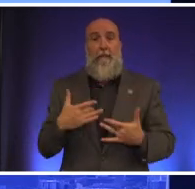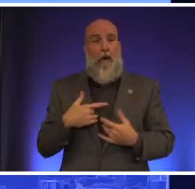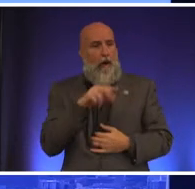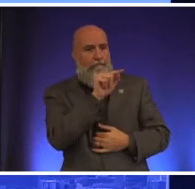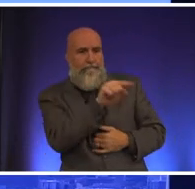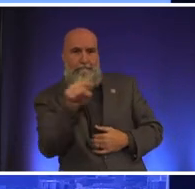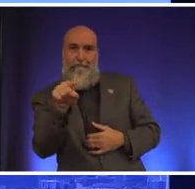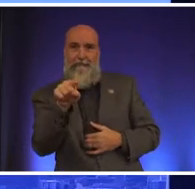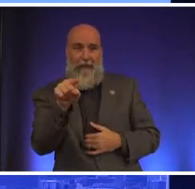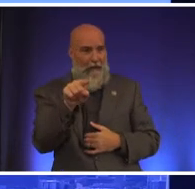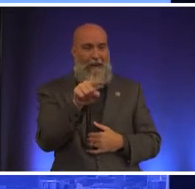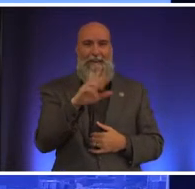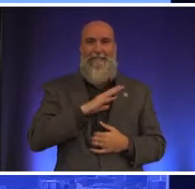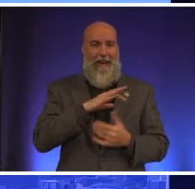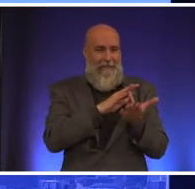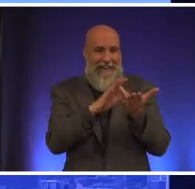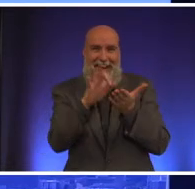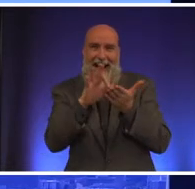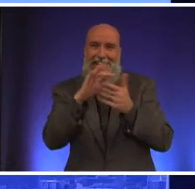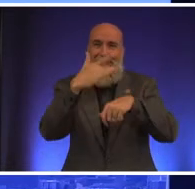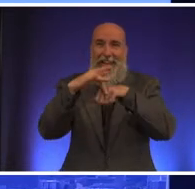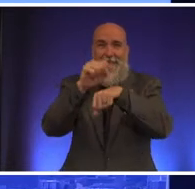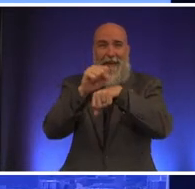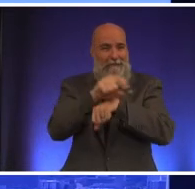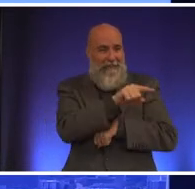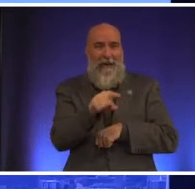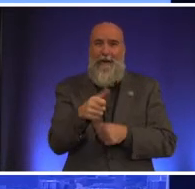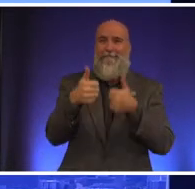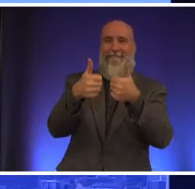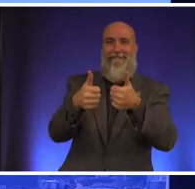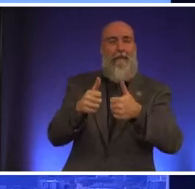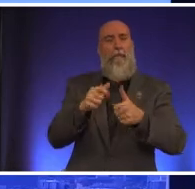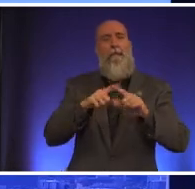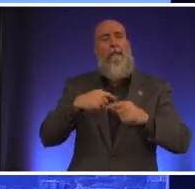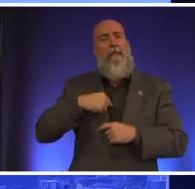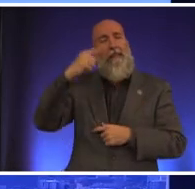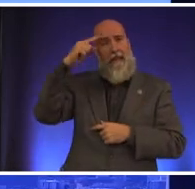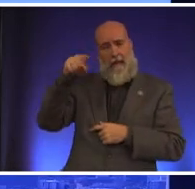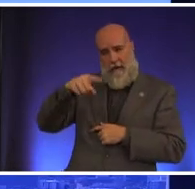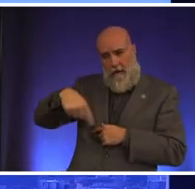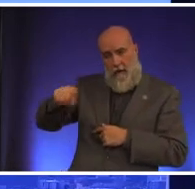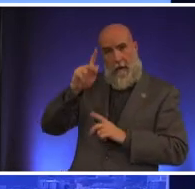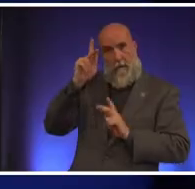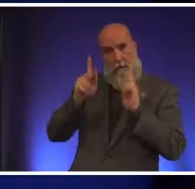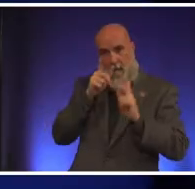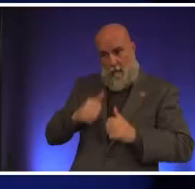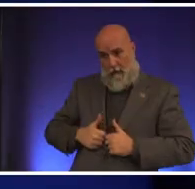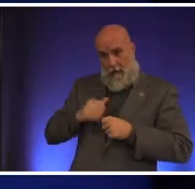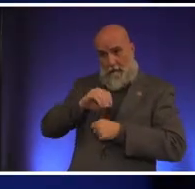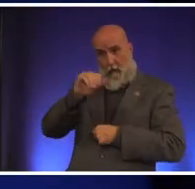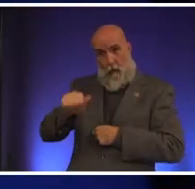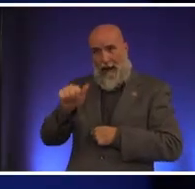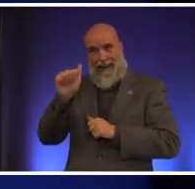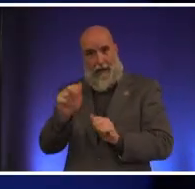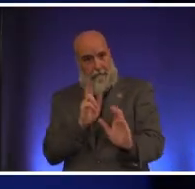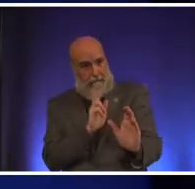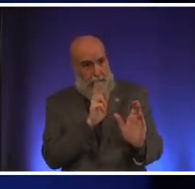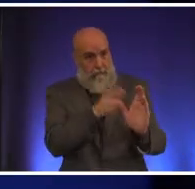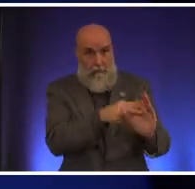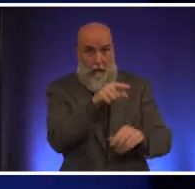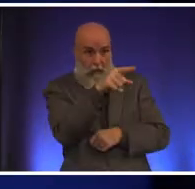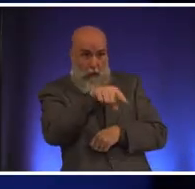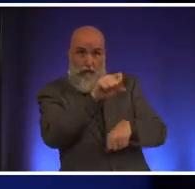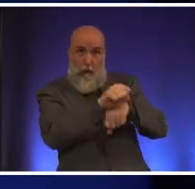jobs we created and say that's a good thing but i think we need to focus on austinites and getting austinites into those new jobs that we're